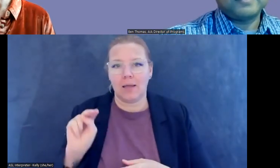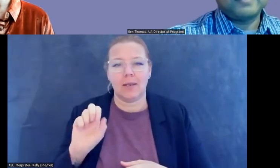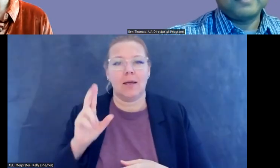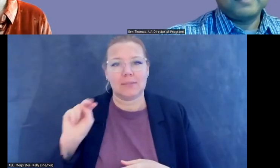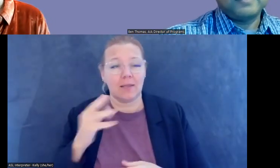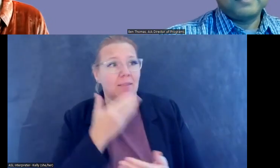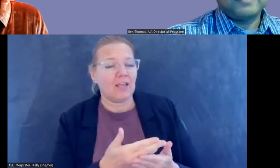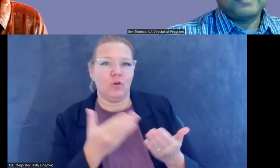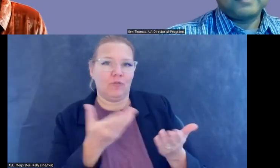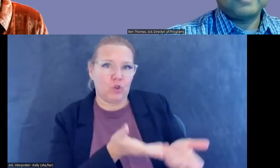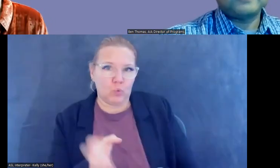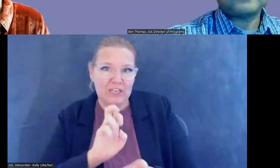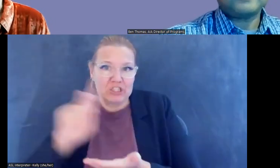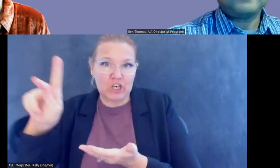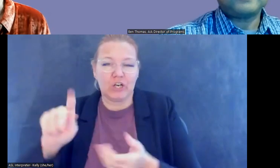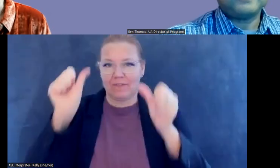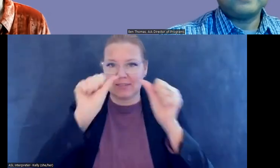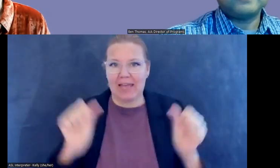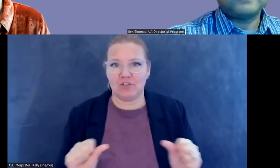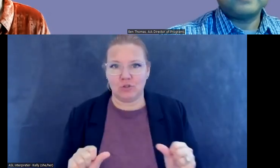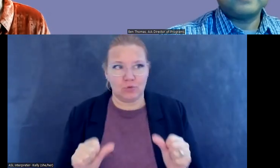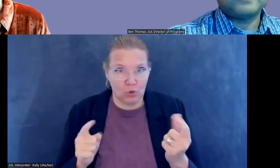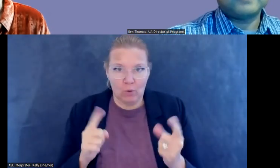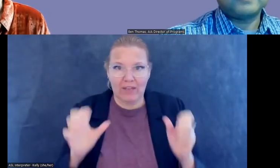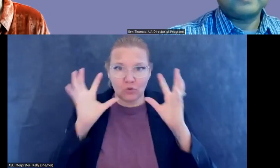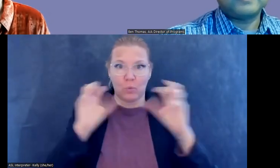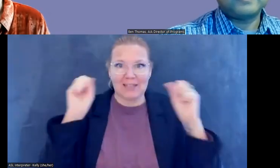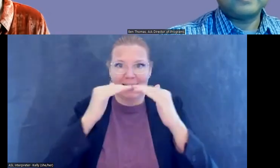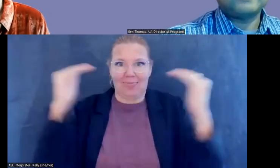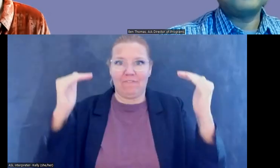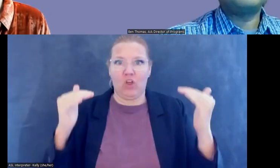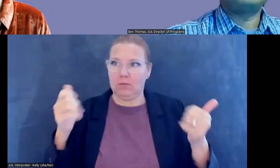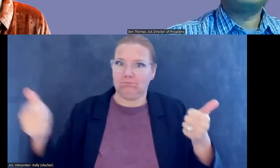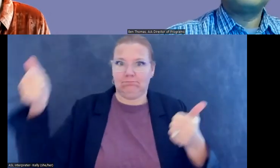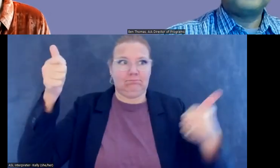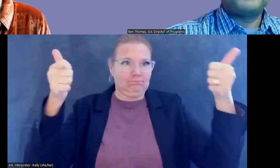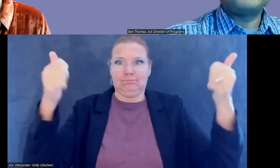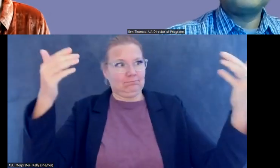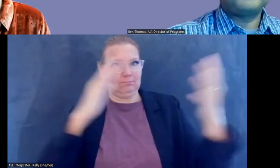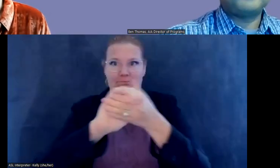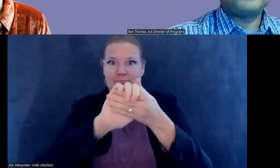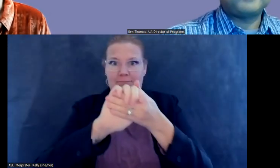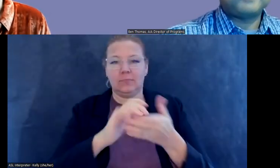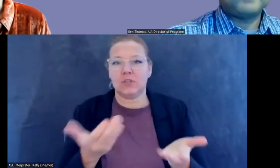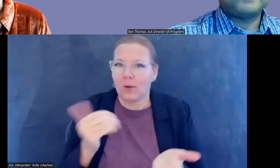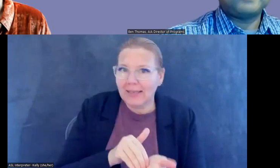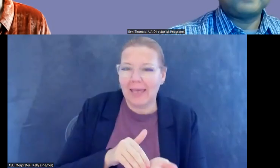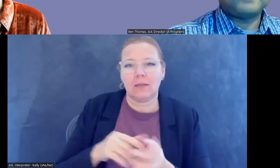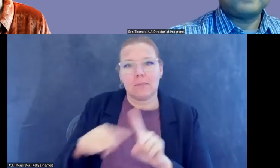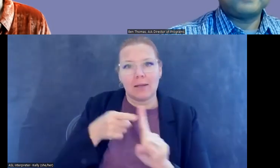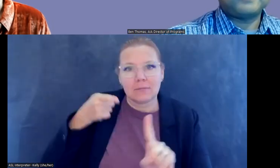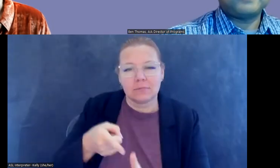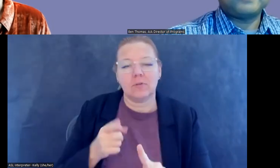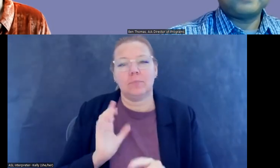made it to that highest of level that it was, and, and the thanks to him. So, um, it's a bright spot between our